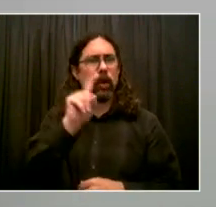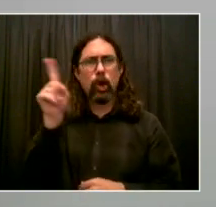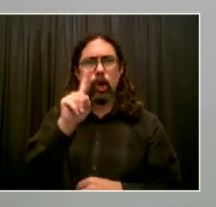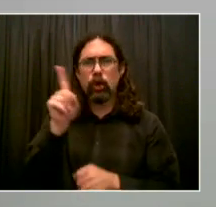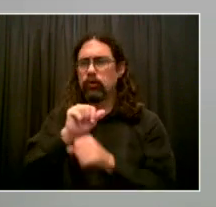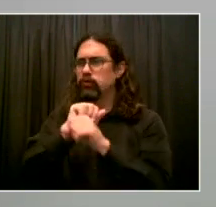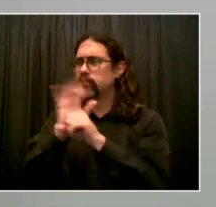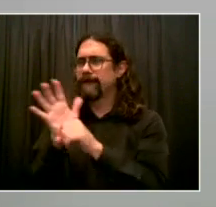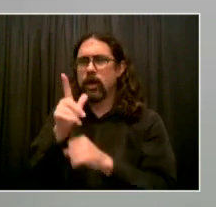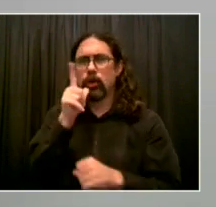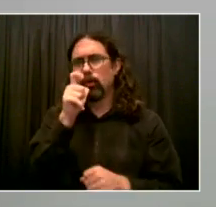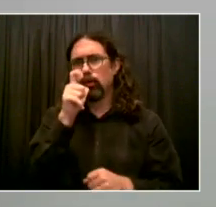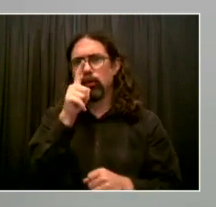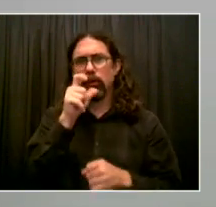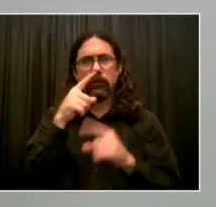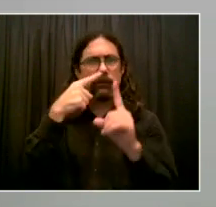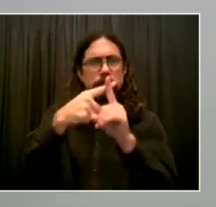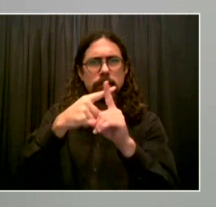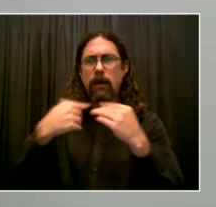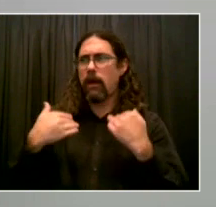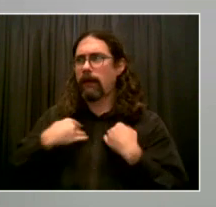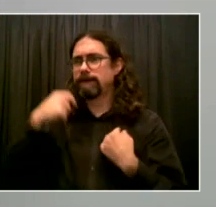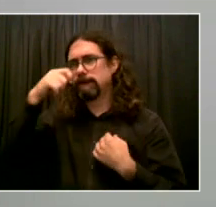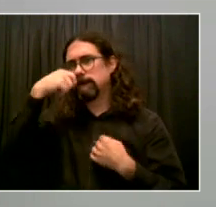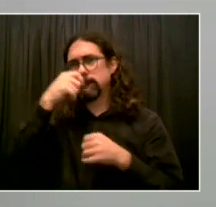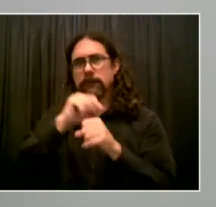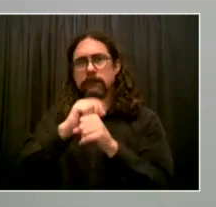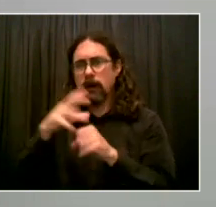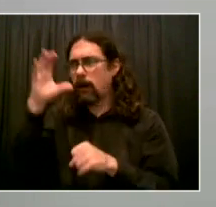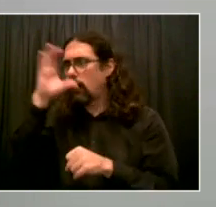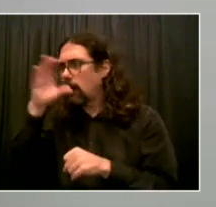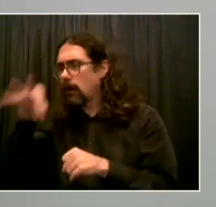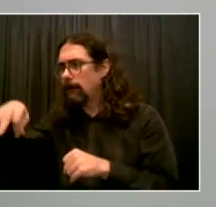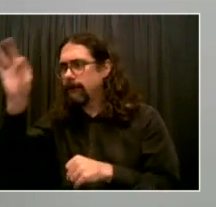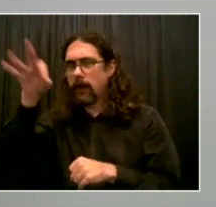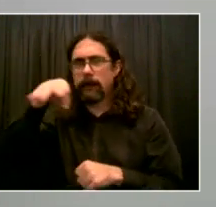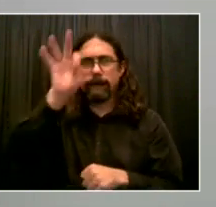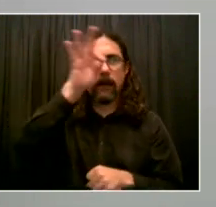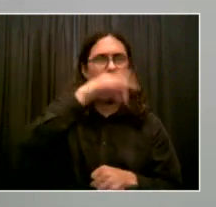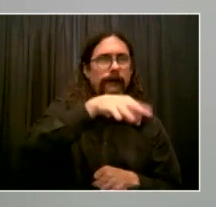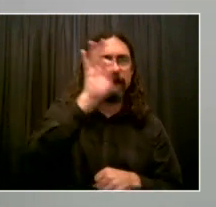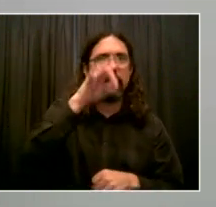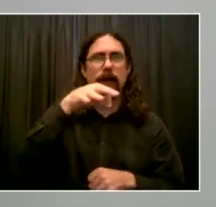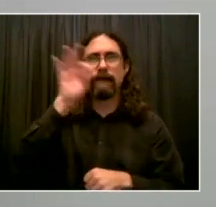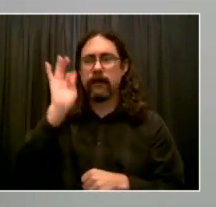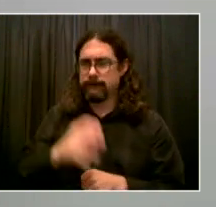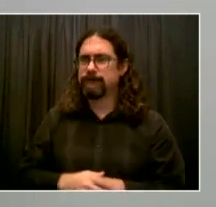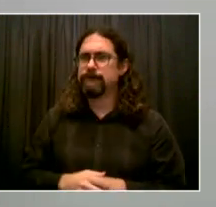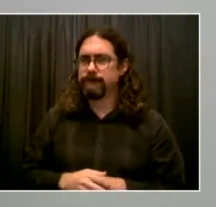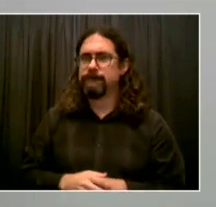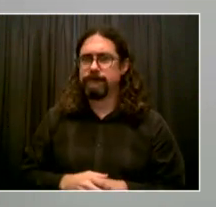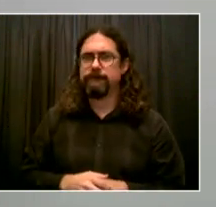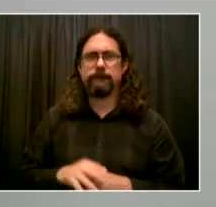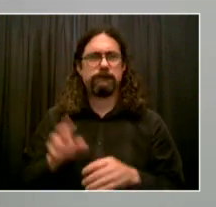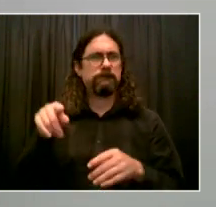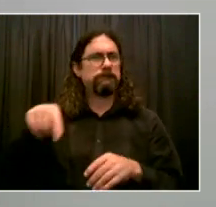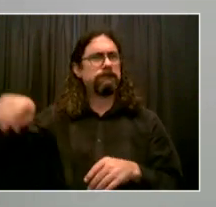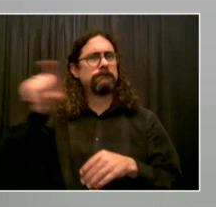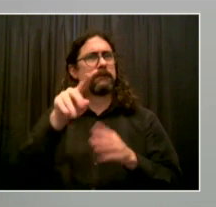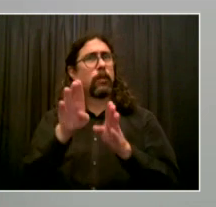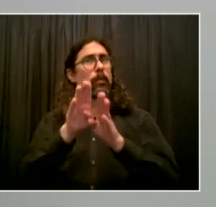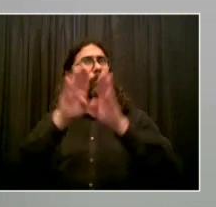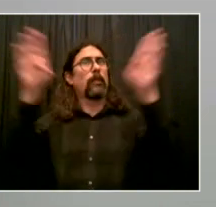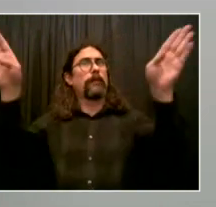important support role within our public health system, making sure that New York have access and are